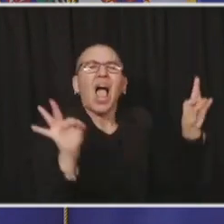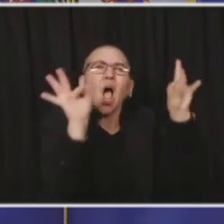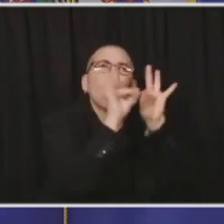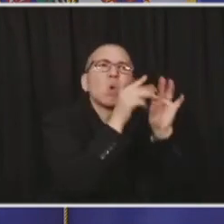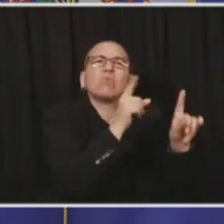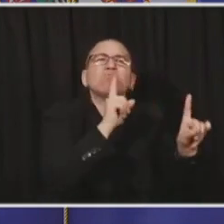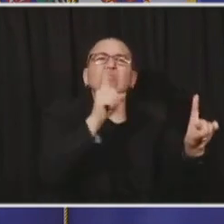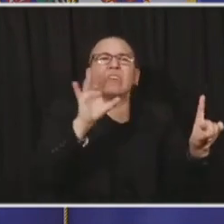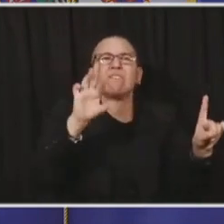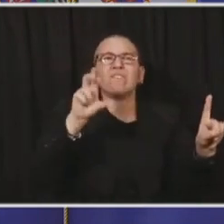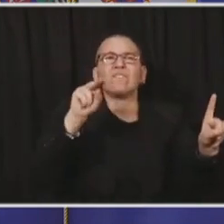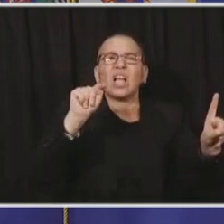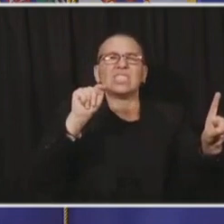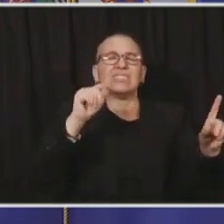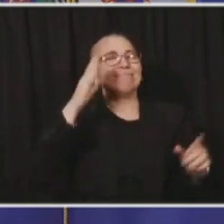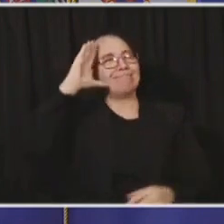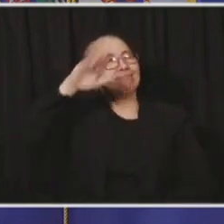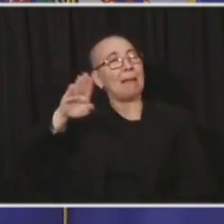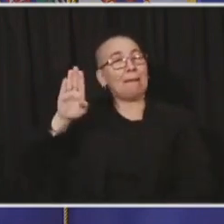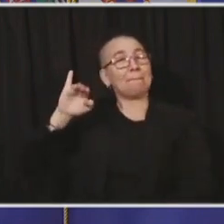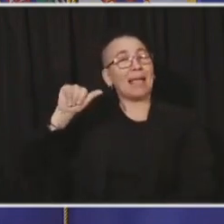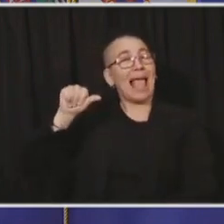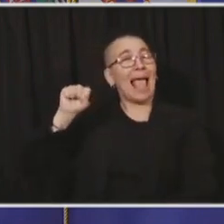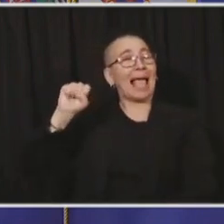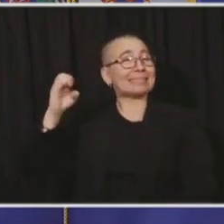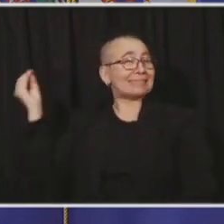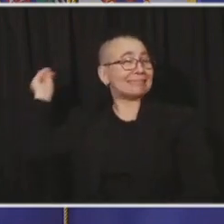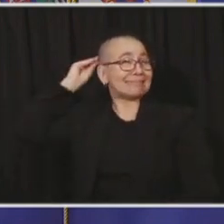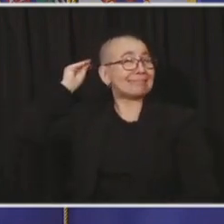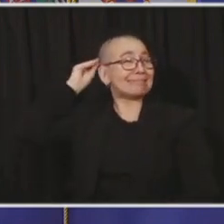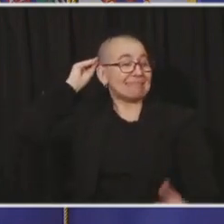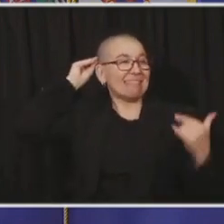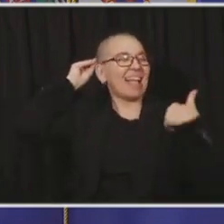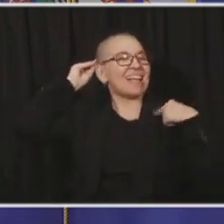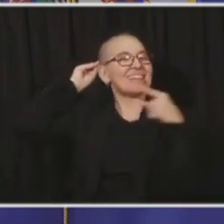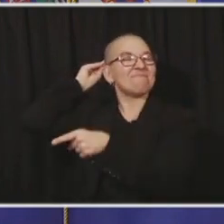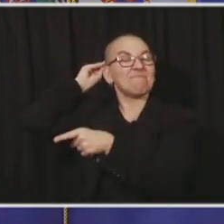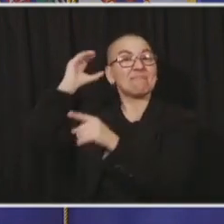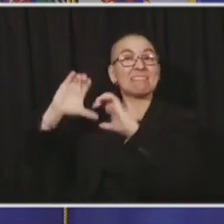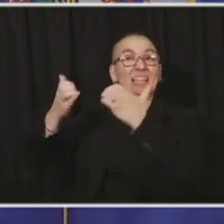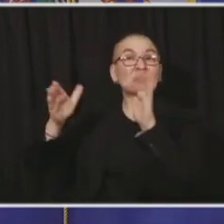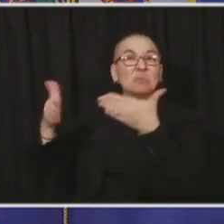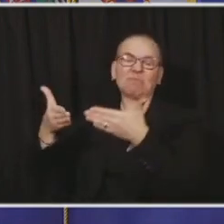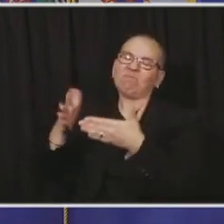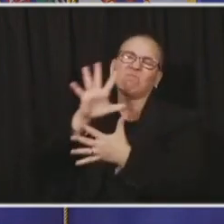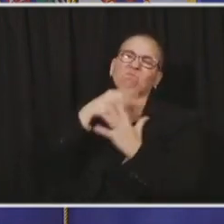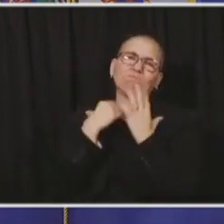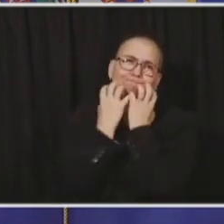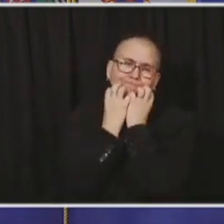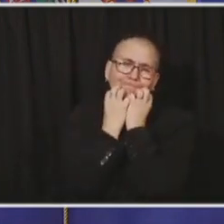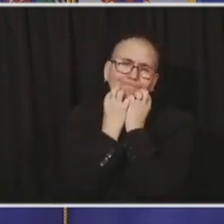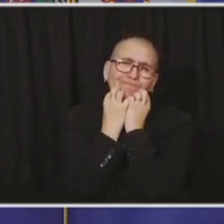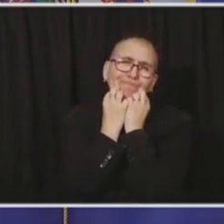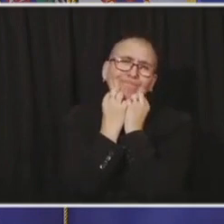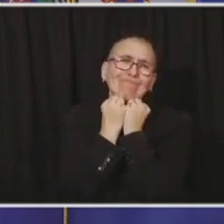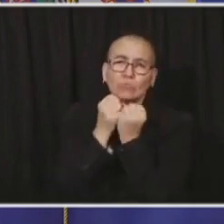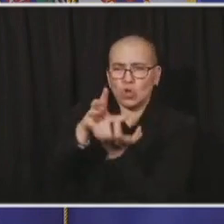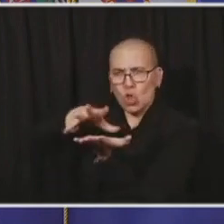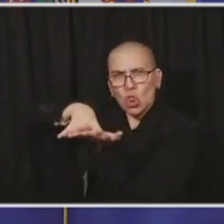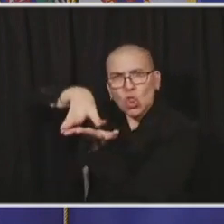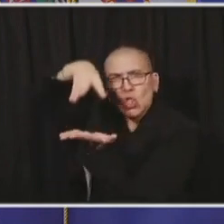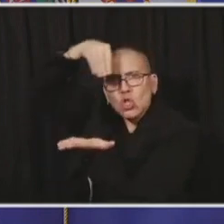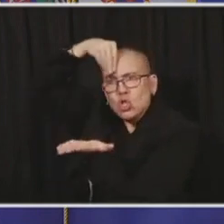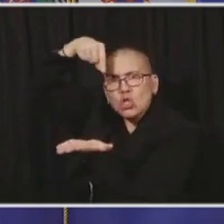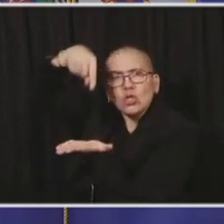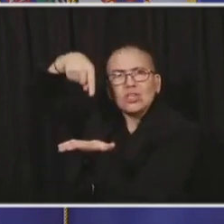of that classroom teacher, the value of not only the academics in that classroom, but the social emotional learning, that is the safest